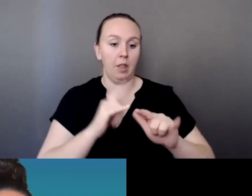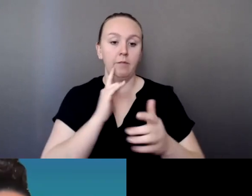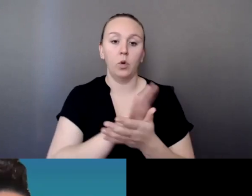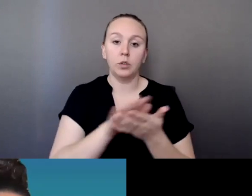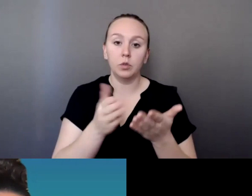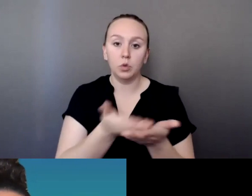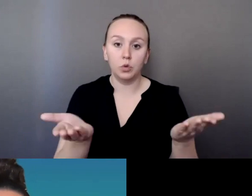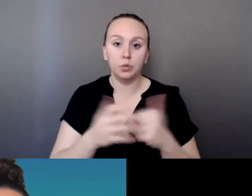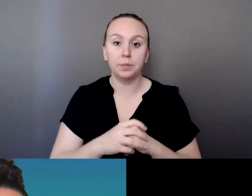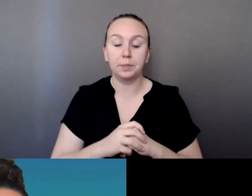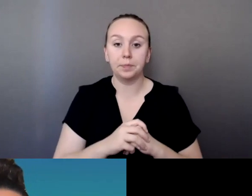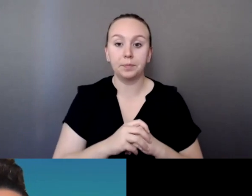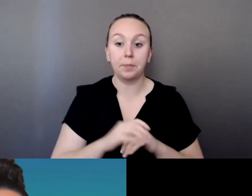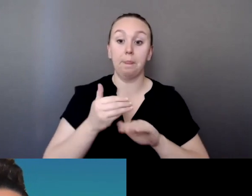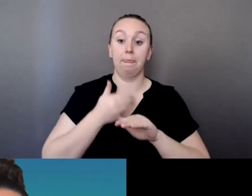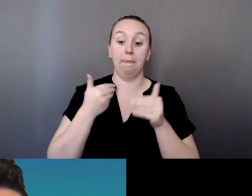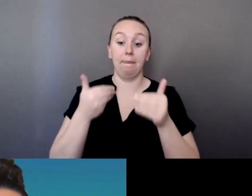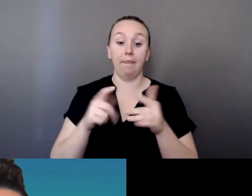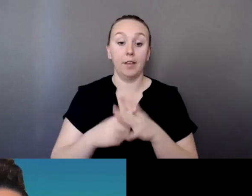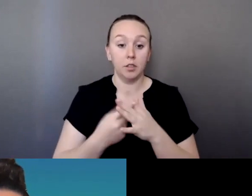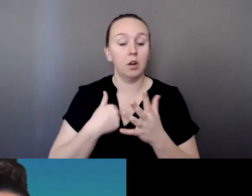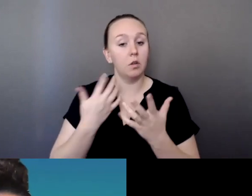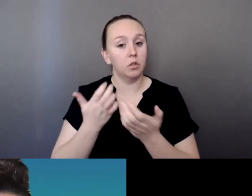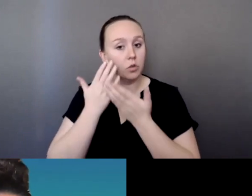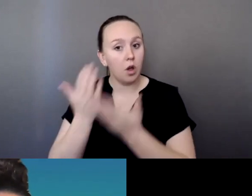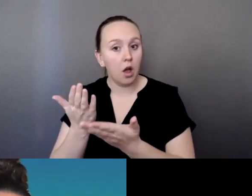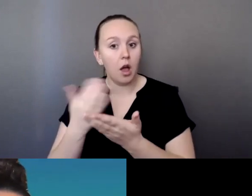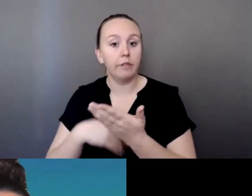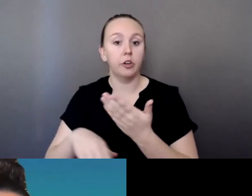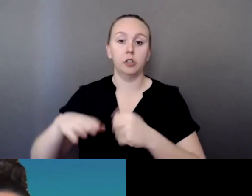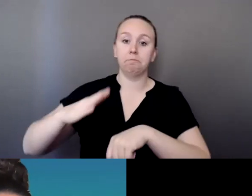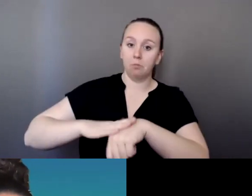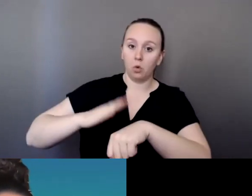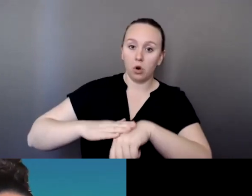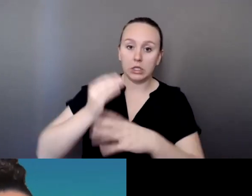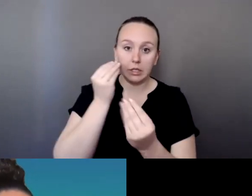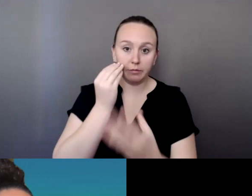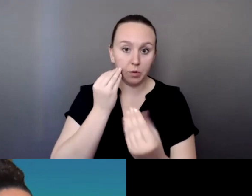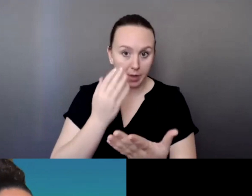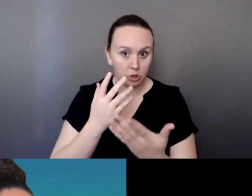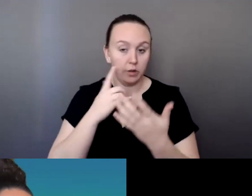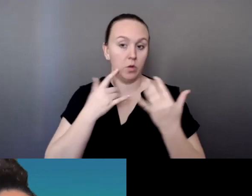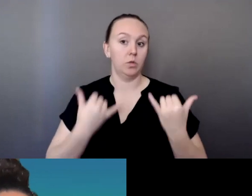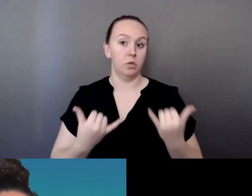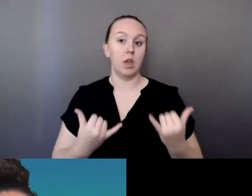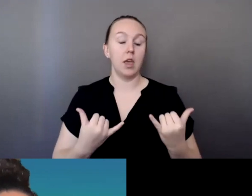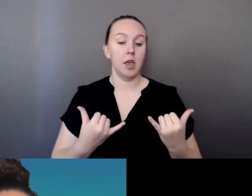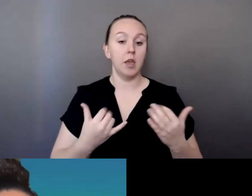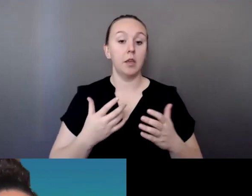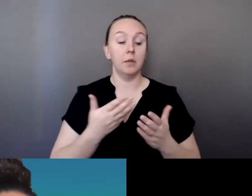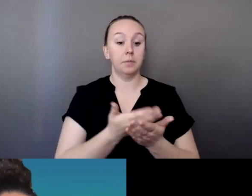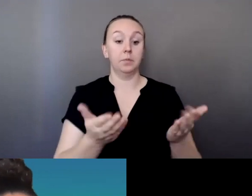before we begin, offer a content warning for the material today. When our survivors